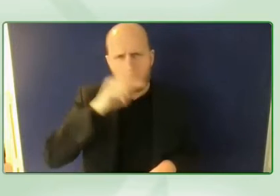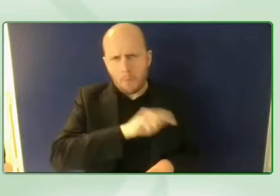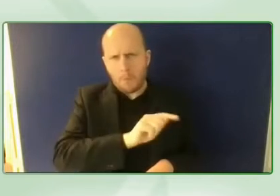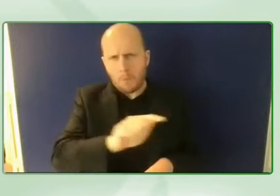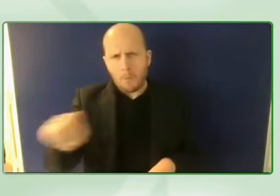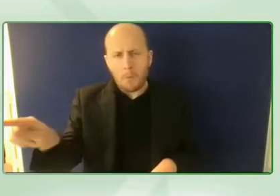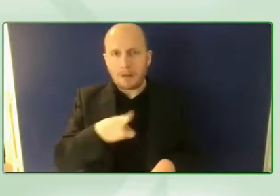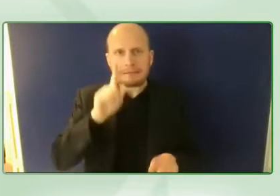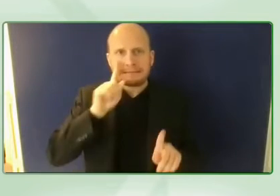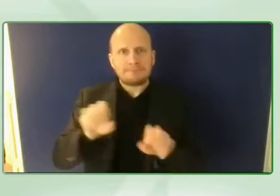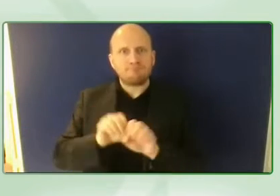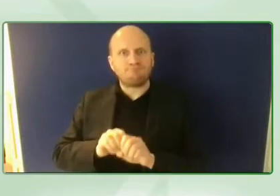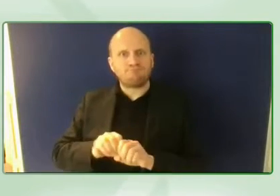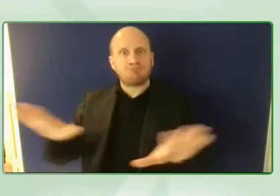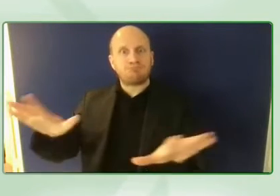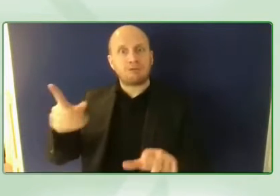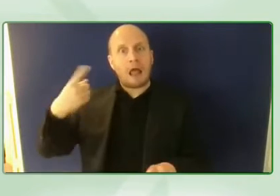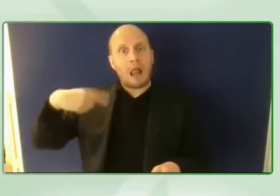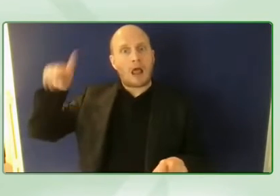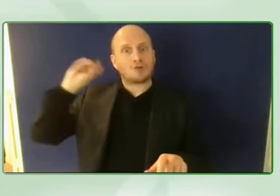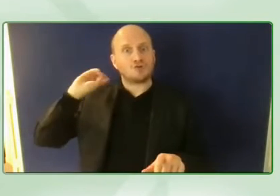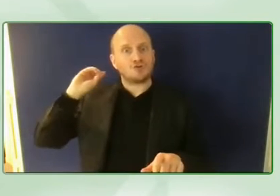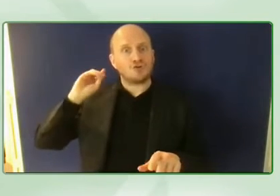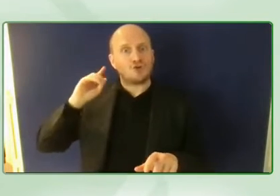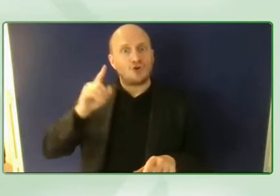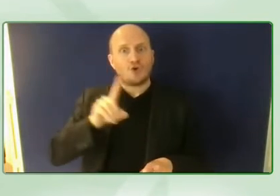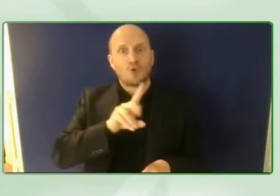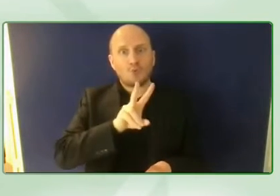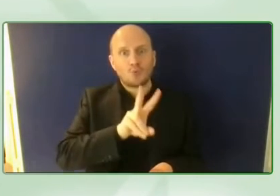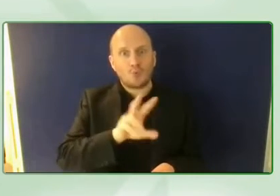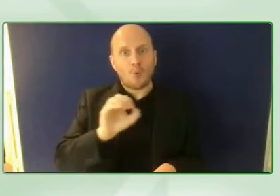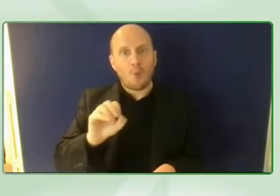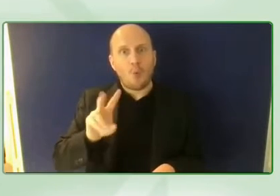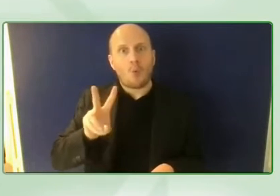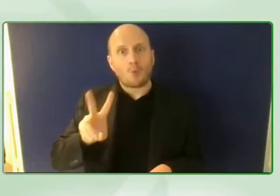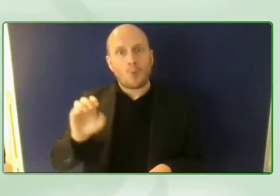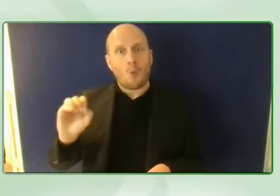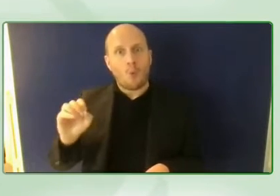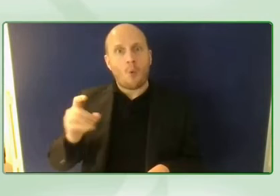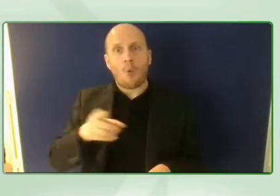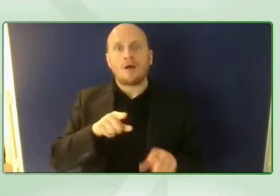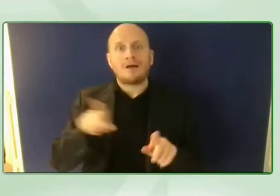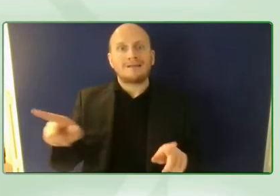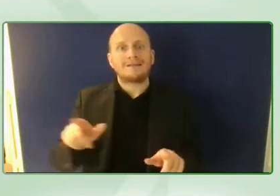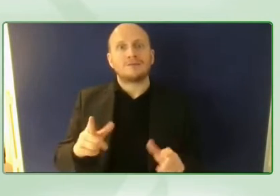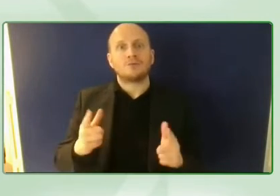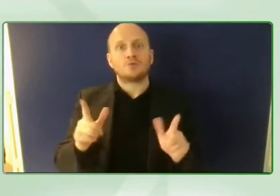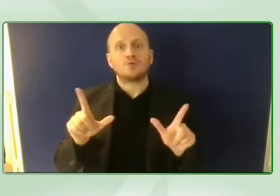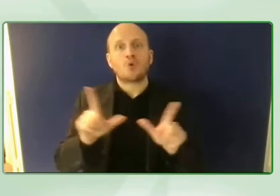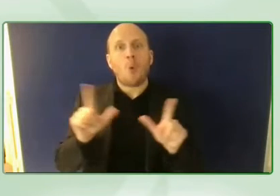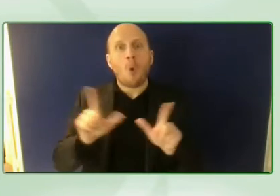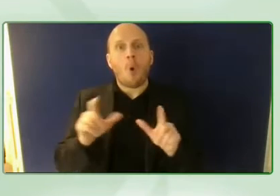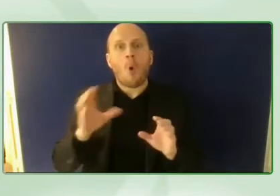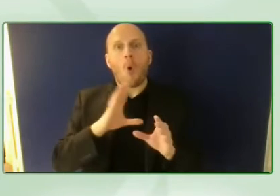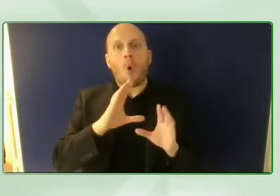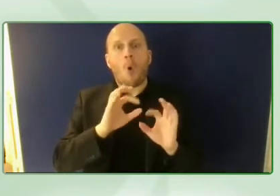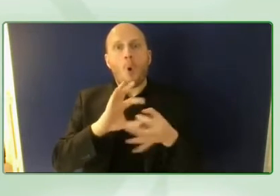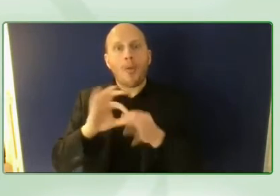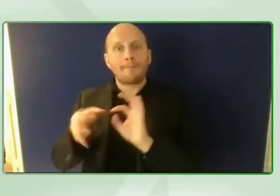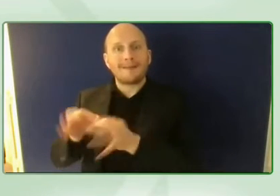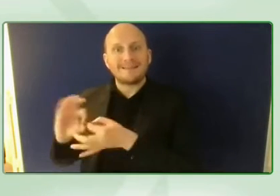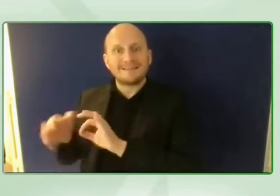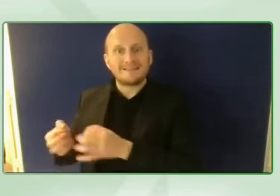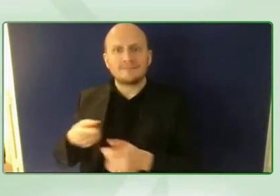out last year during uh the tokyo olympics but for those perhaps who have not would you like to summarize